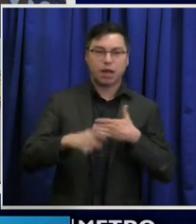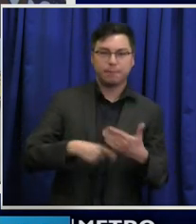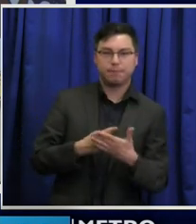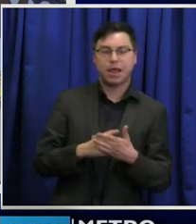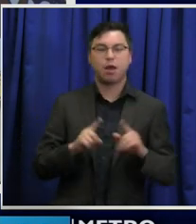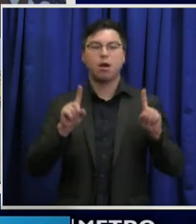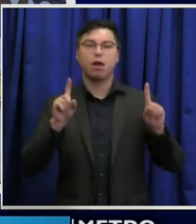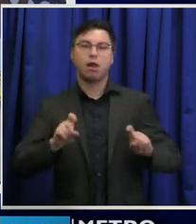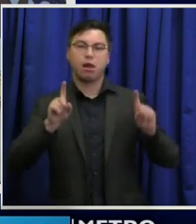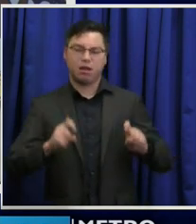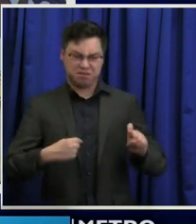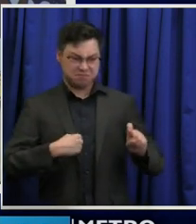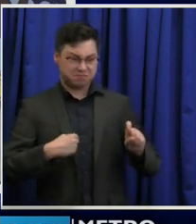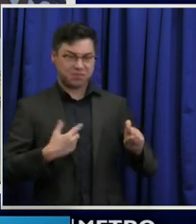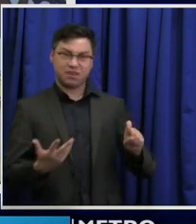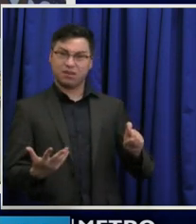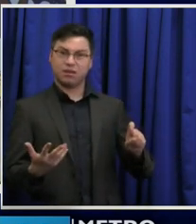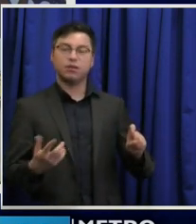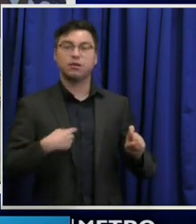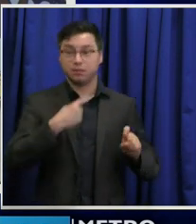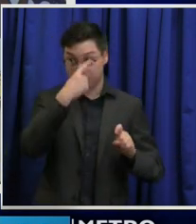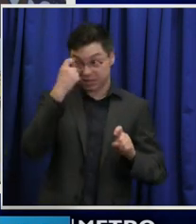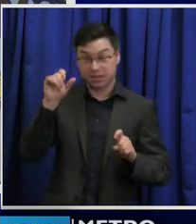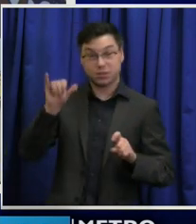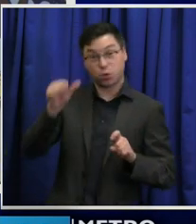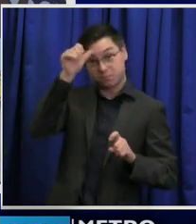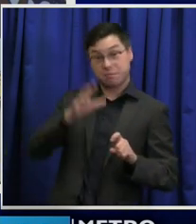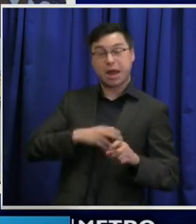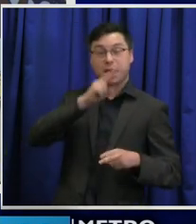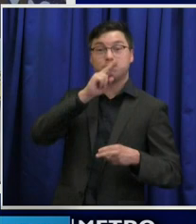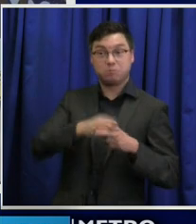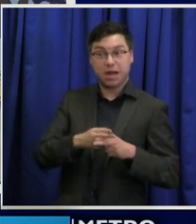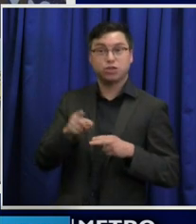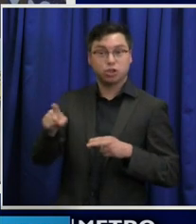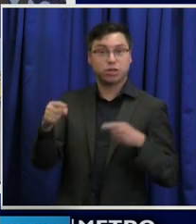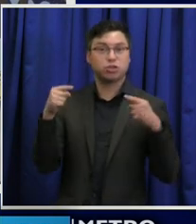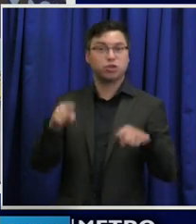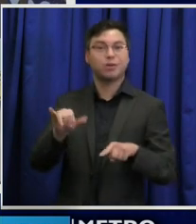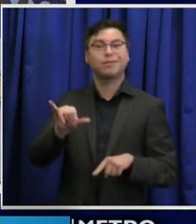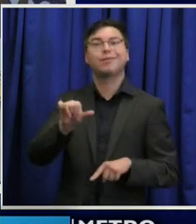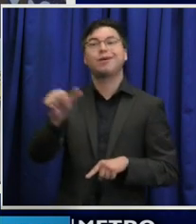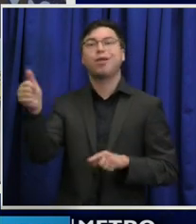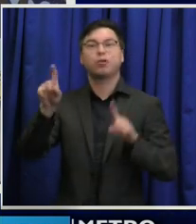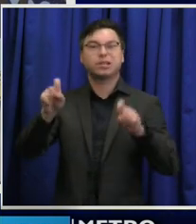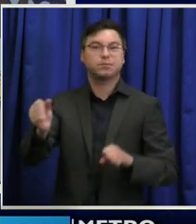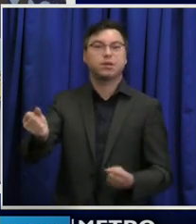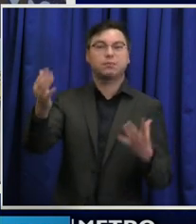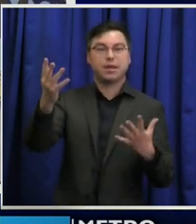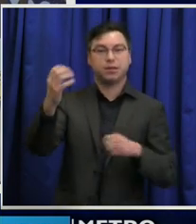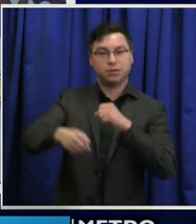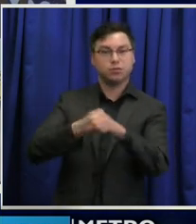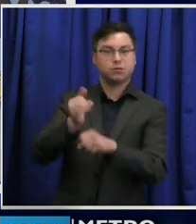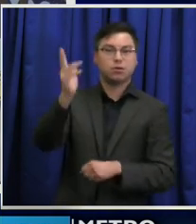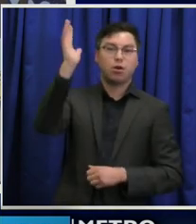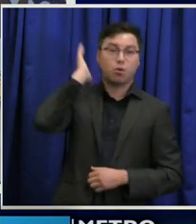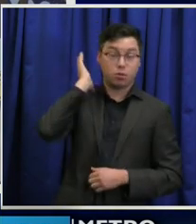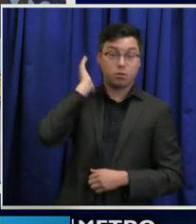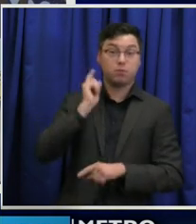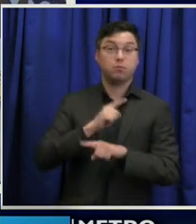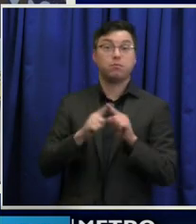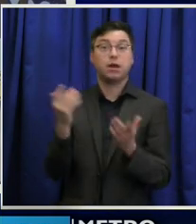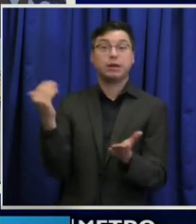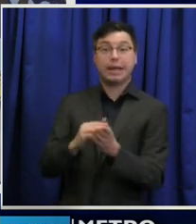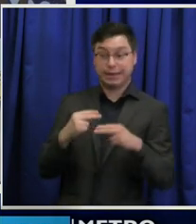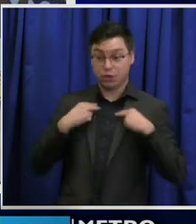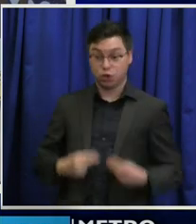pigs as the men were in the Tuskegee experiment, but as a consequence of the Tuskegee experiment, human subject